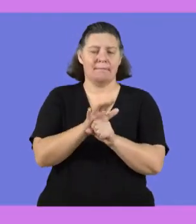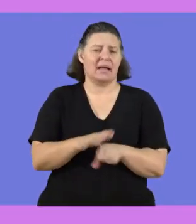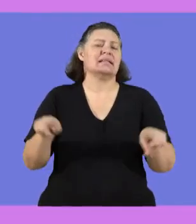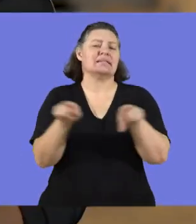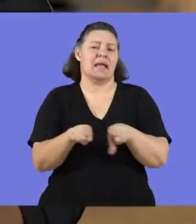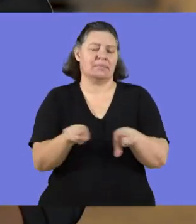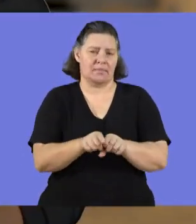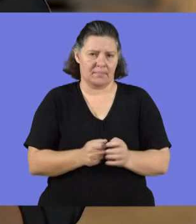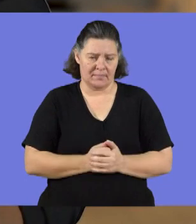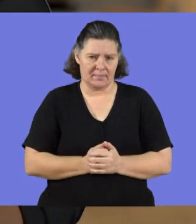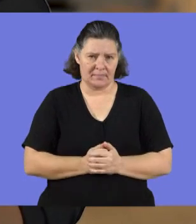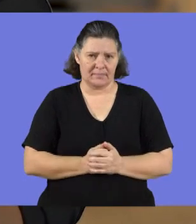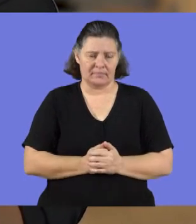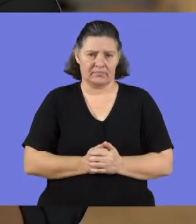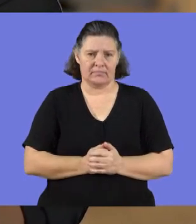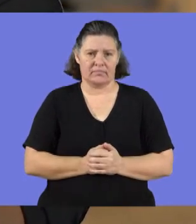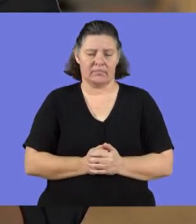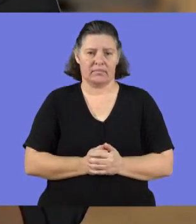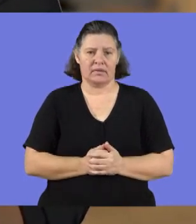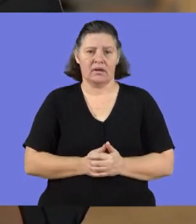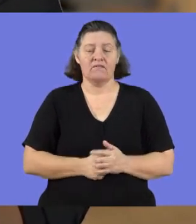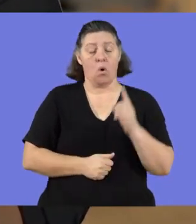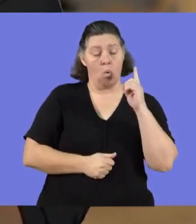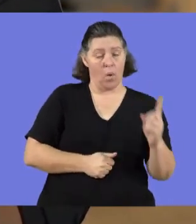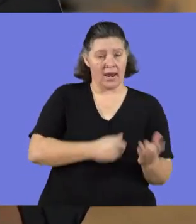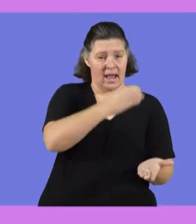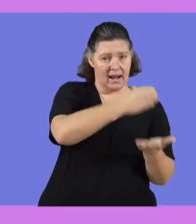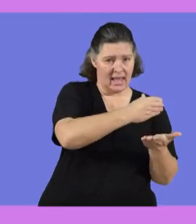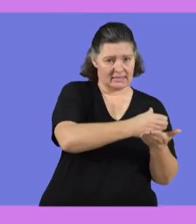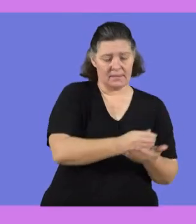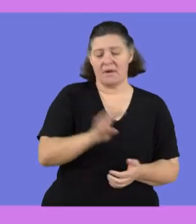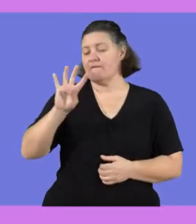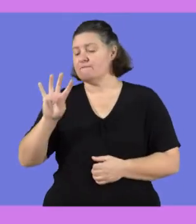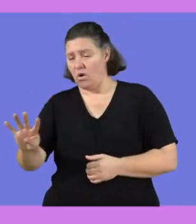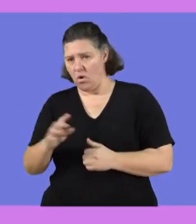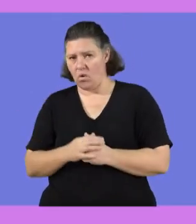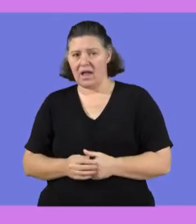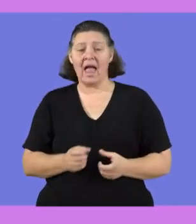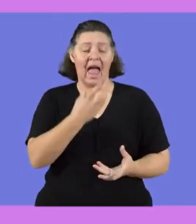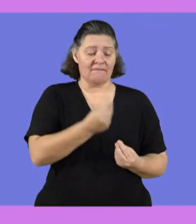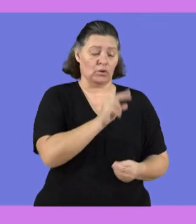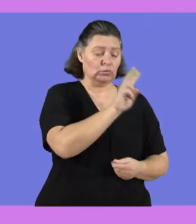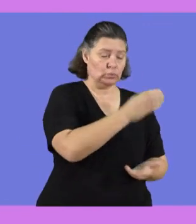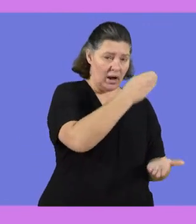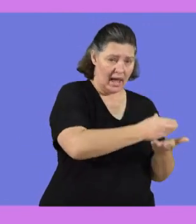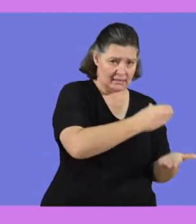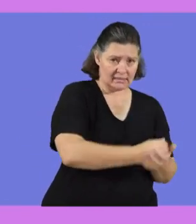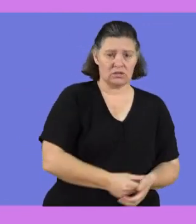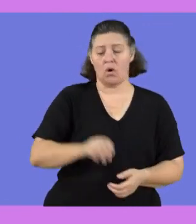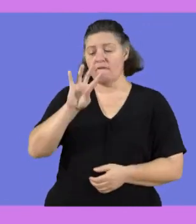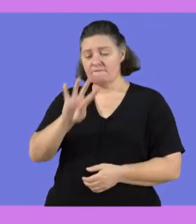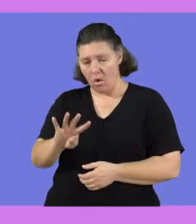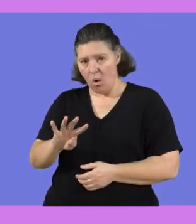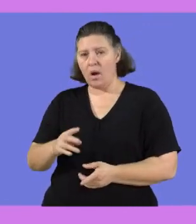that the impact is exactly the same. So now, we are saying for one glass, it's 4. So if we need for two